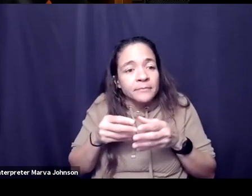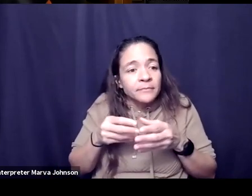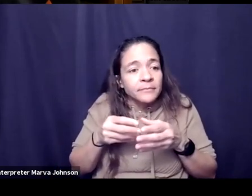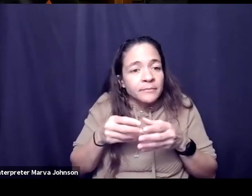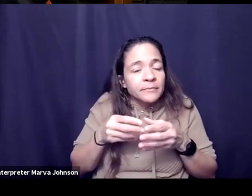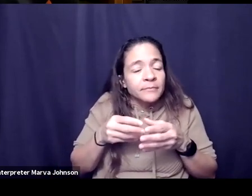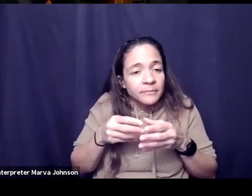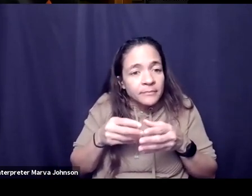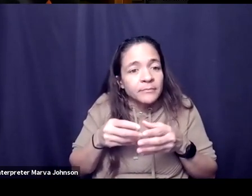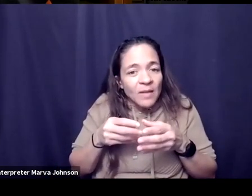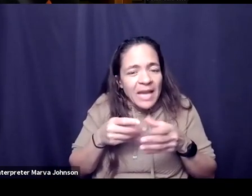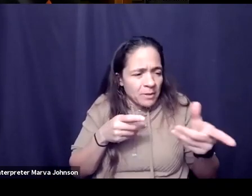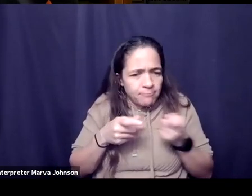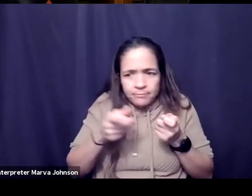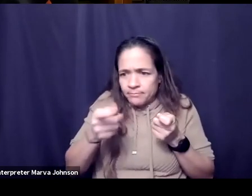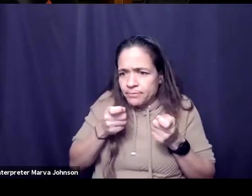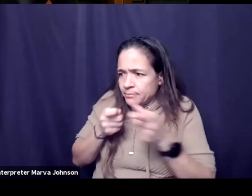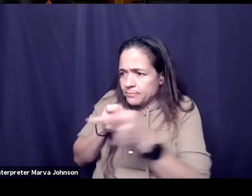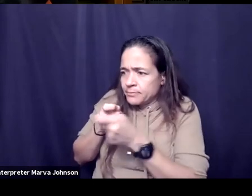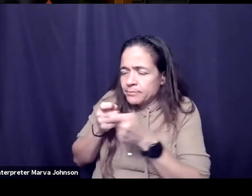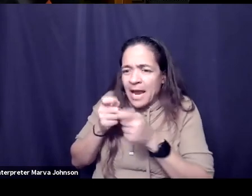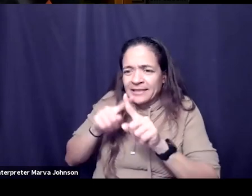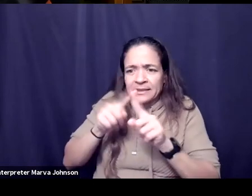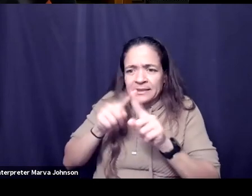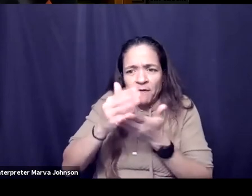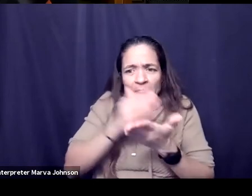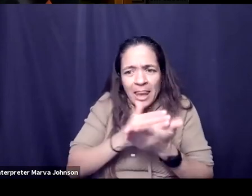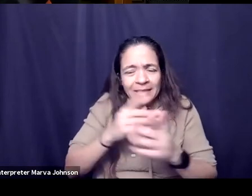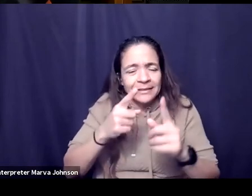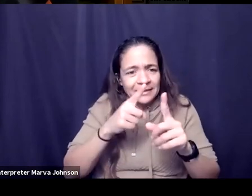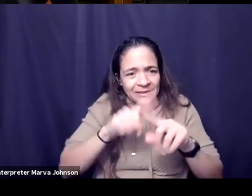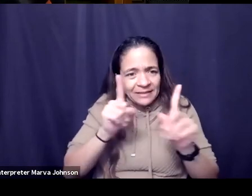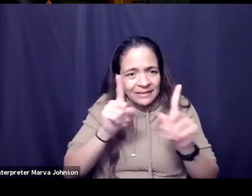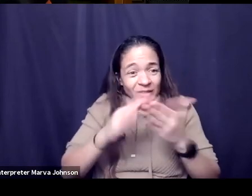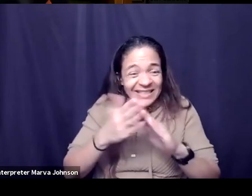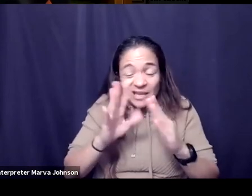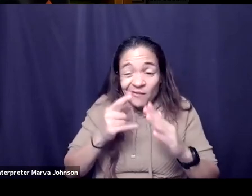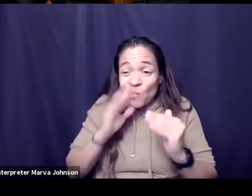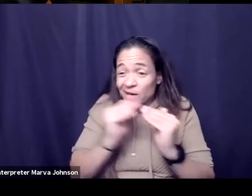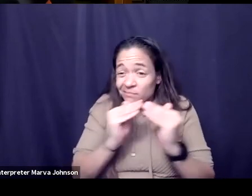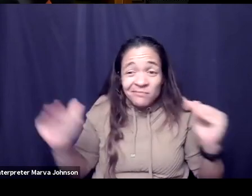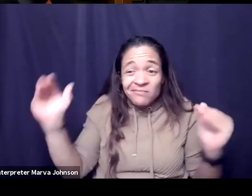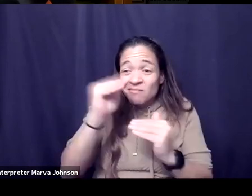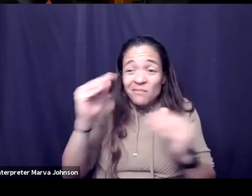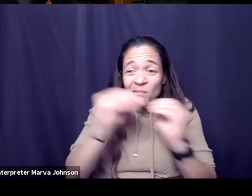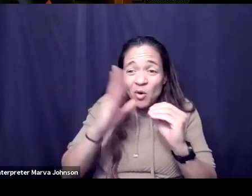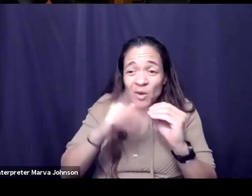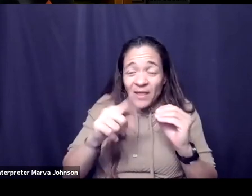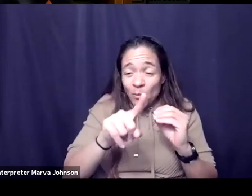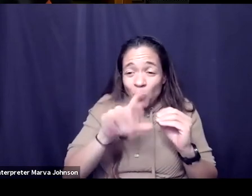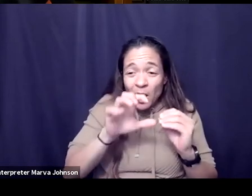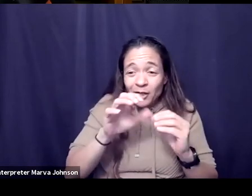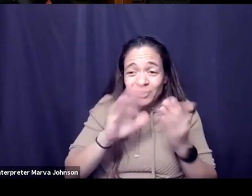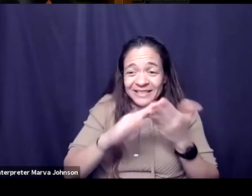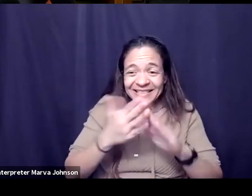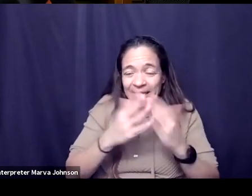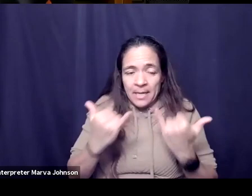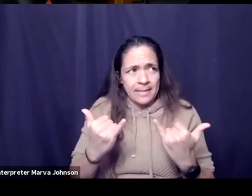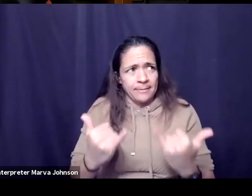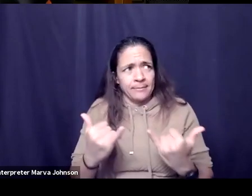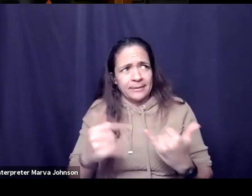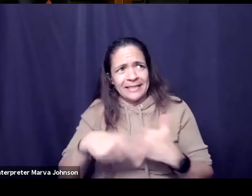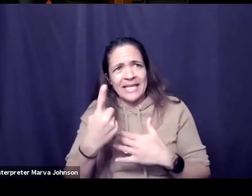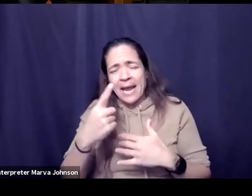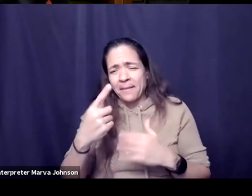coming out of all these different cities up until we got we passed 100 cities you imagine today it's 200 and over 220